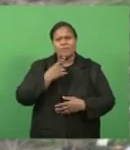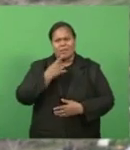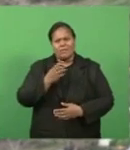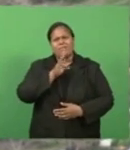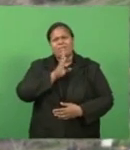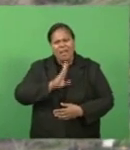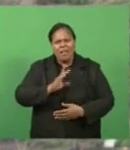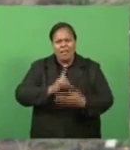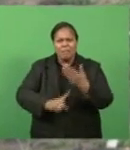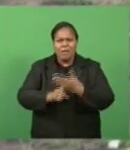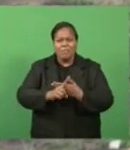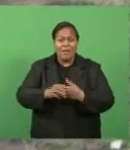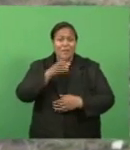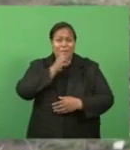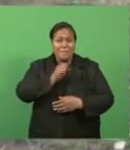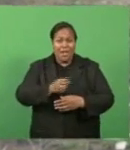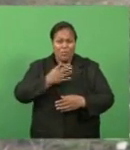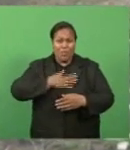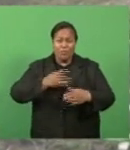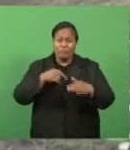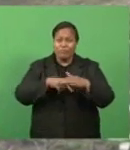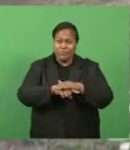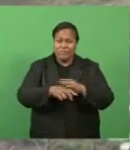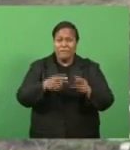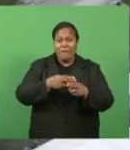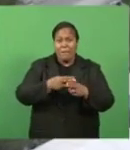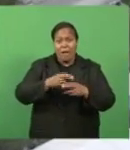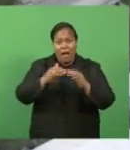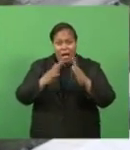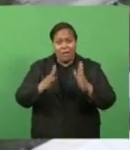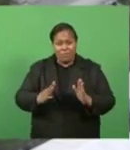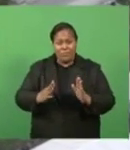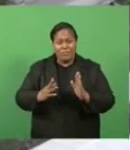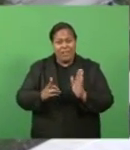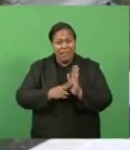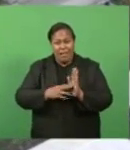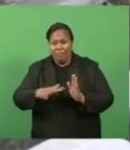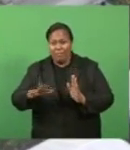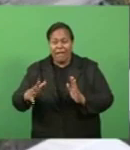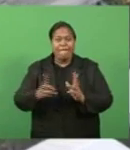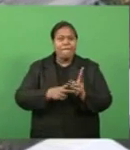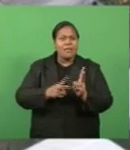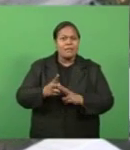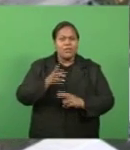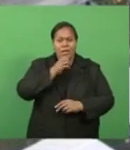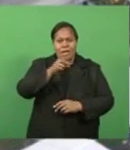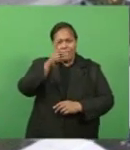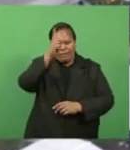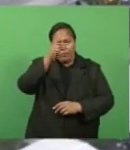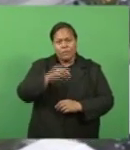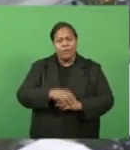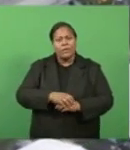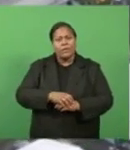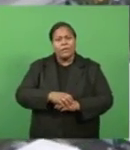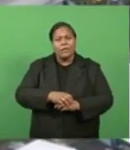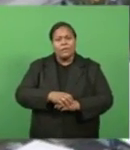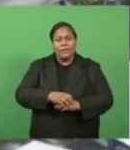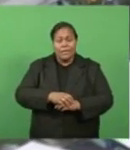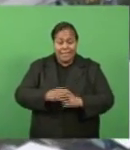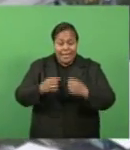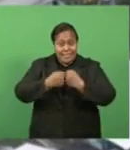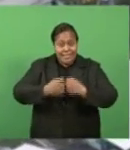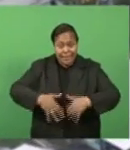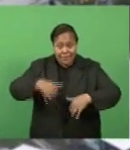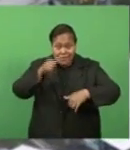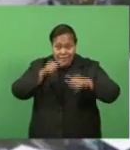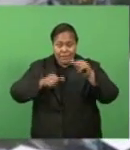to escape from his farmhouse in Namachiu Village in Kandavu when the incident happened. Meanwhile, initial damage assessment shows